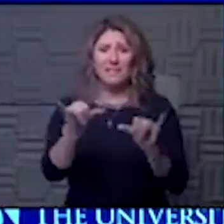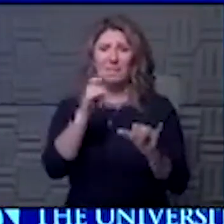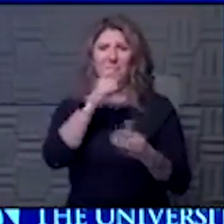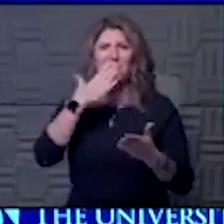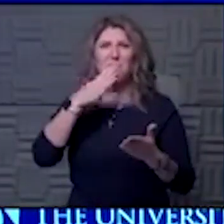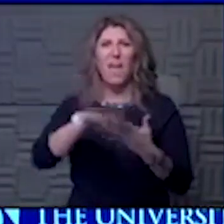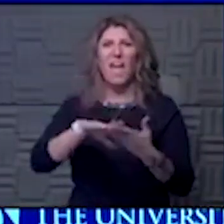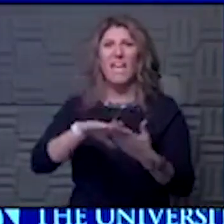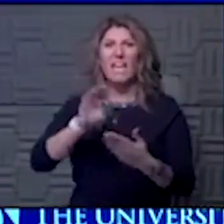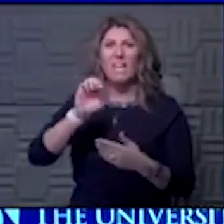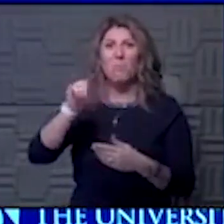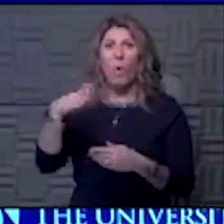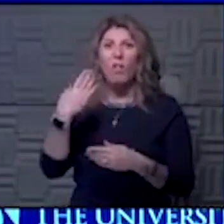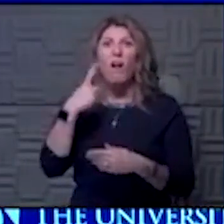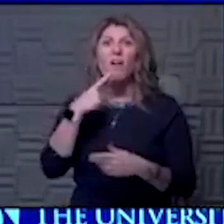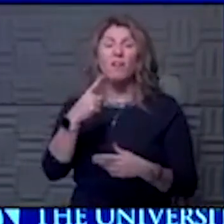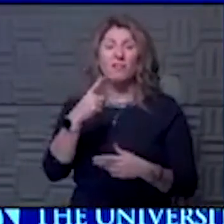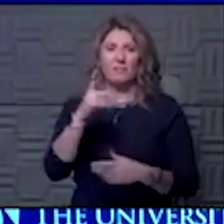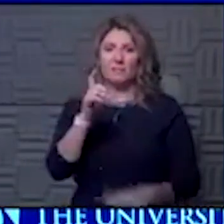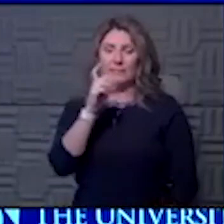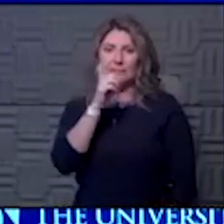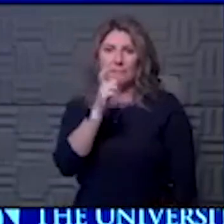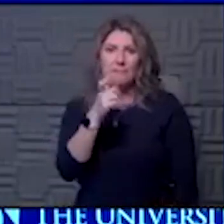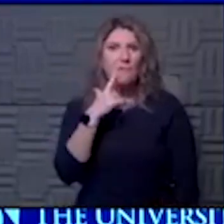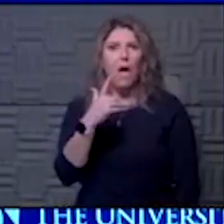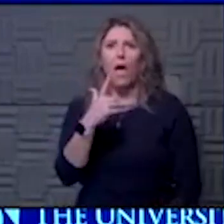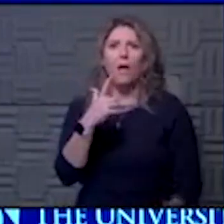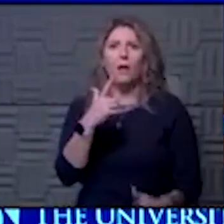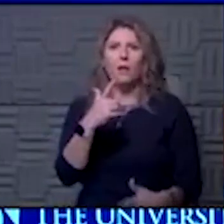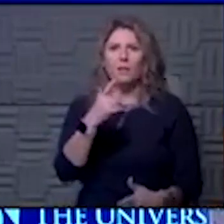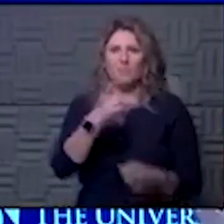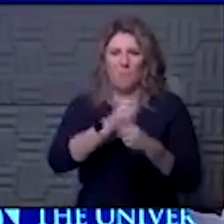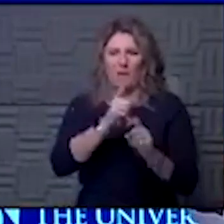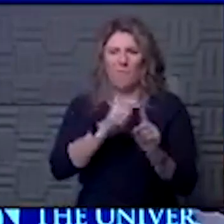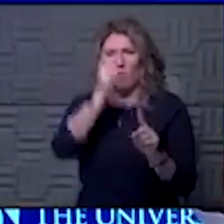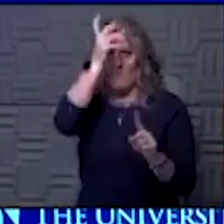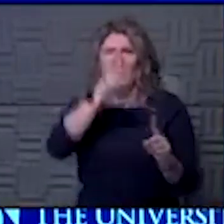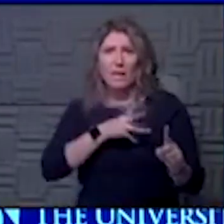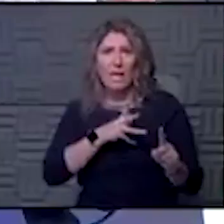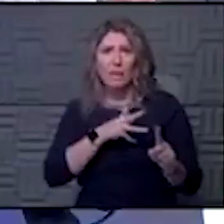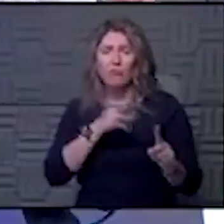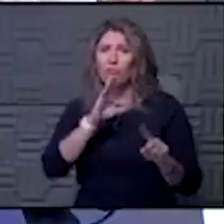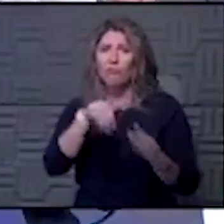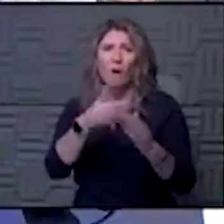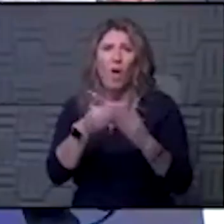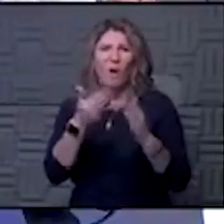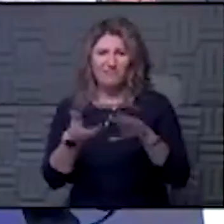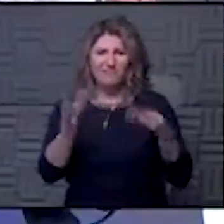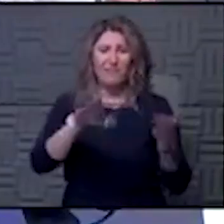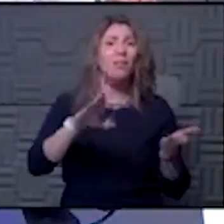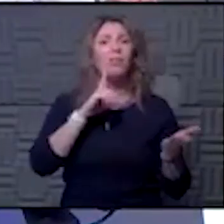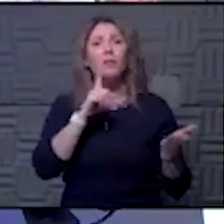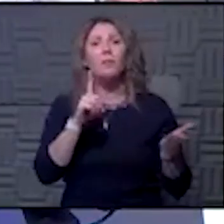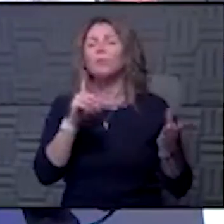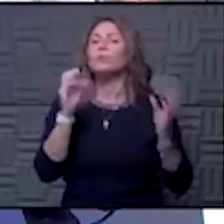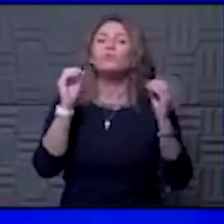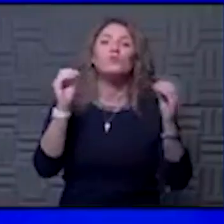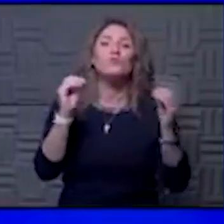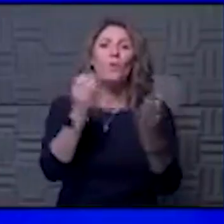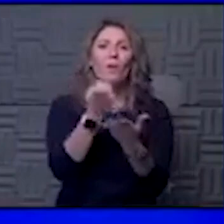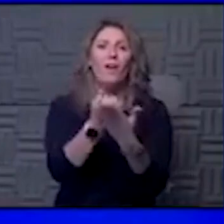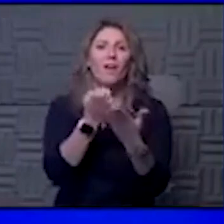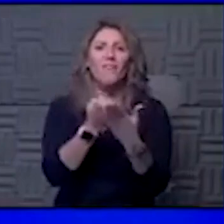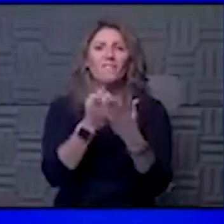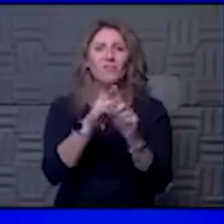there, Ebola virus, those are not man-made viruses. They're all more deadly than SARS-CoV-2, Dana. Yeah, absolutely. Yeah, there's no molecular evidence these were